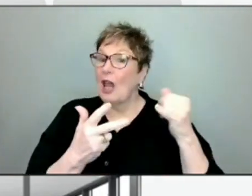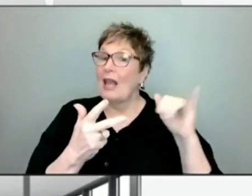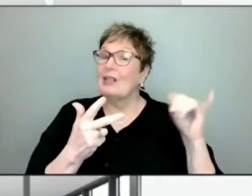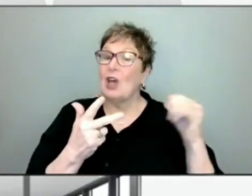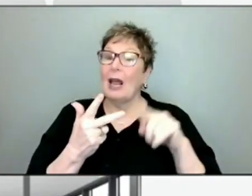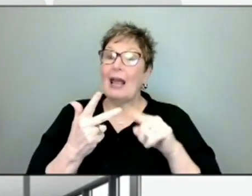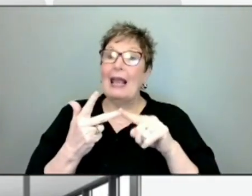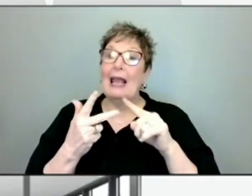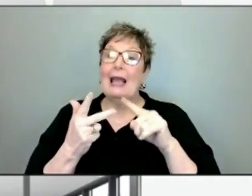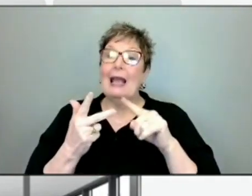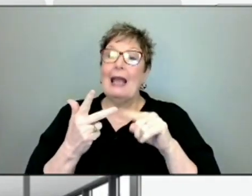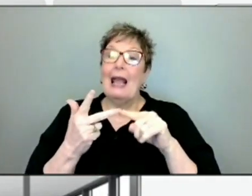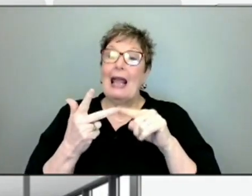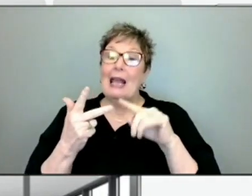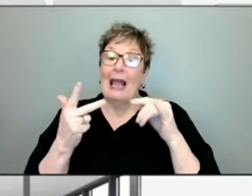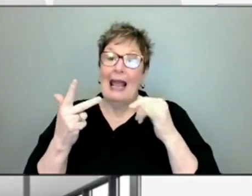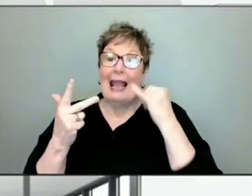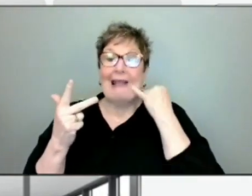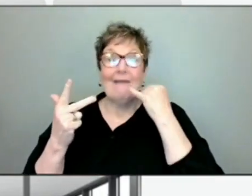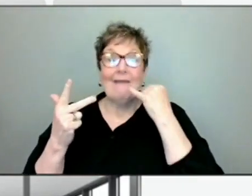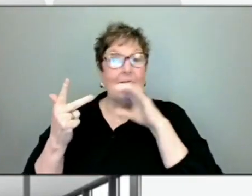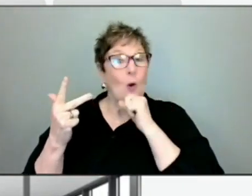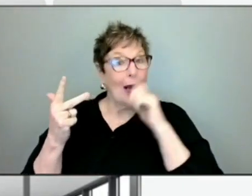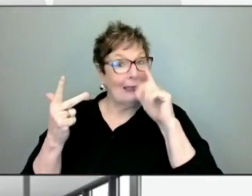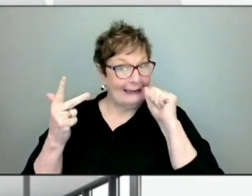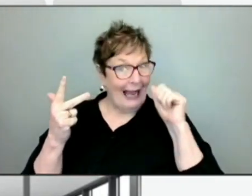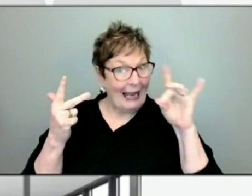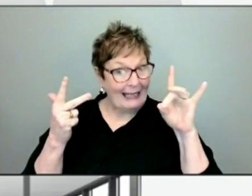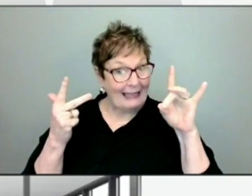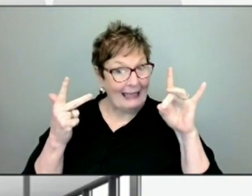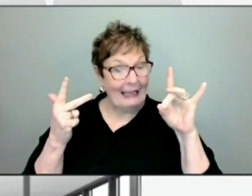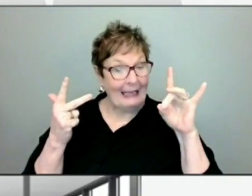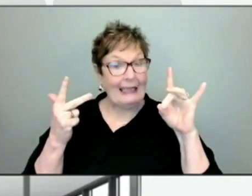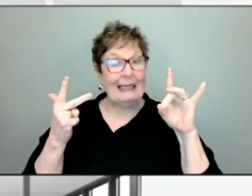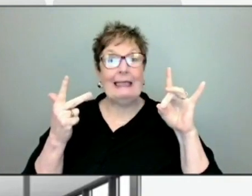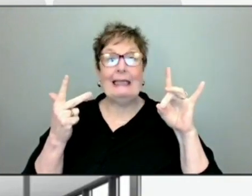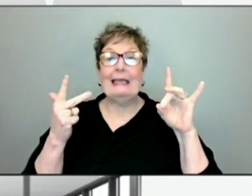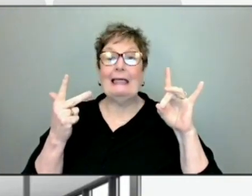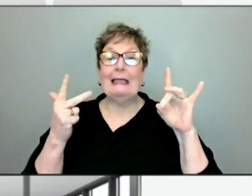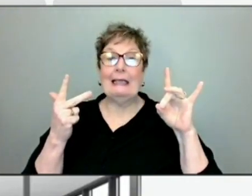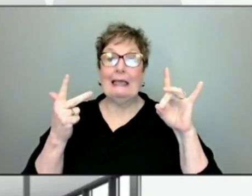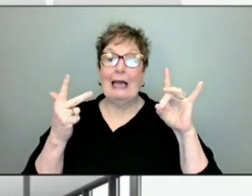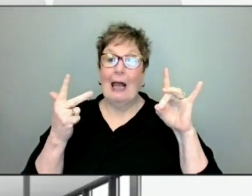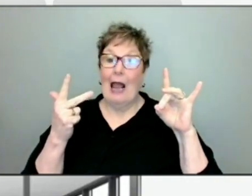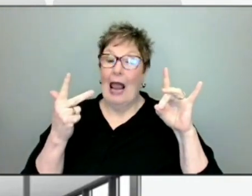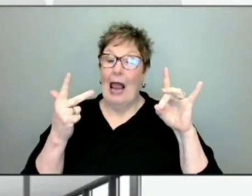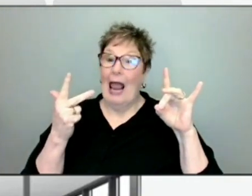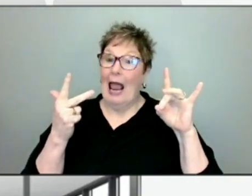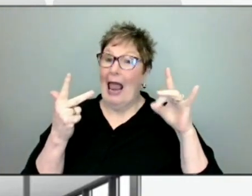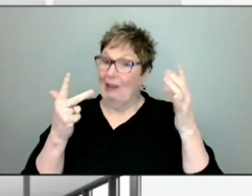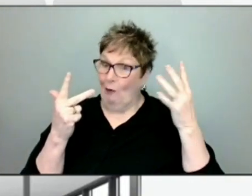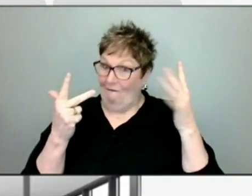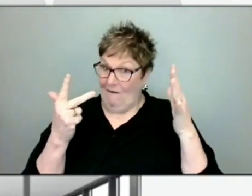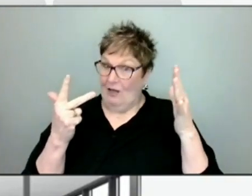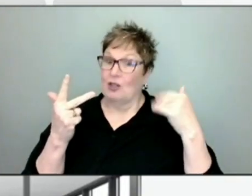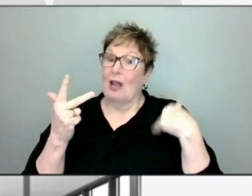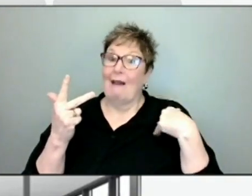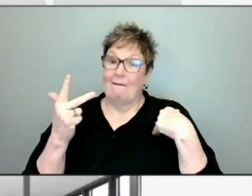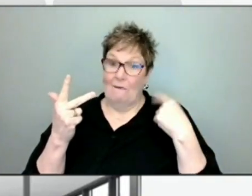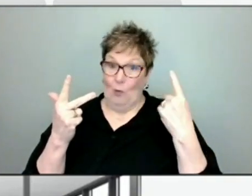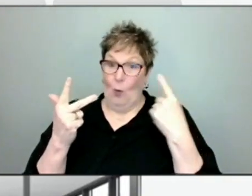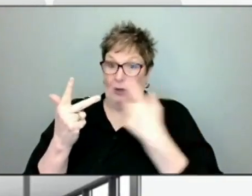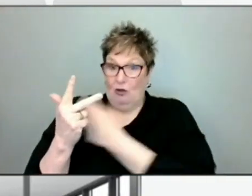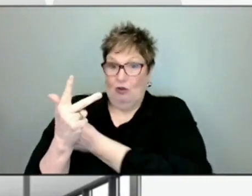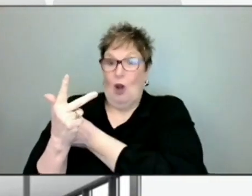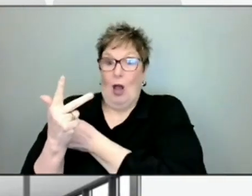recommended for those over the age of 18 who have had a booster, I mean, a vaccine at least two